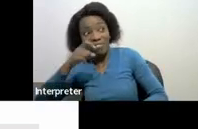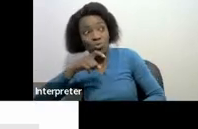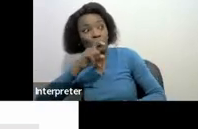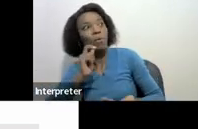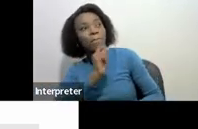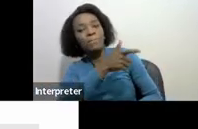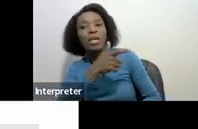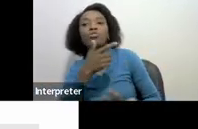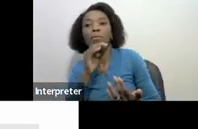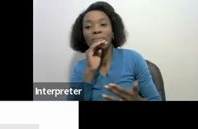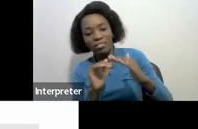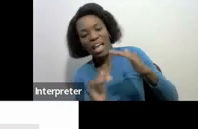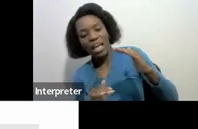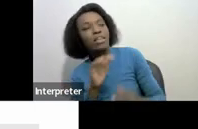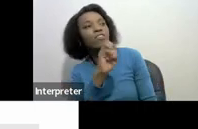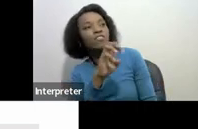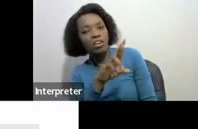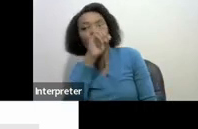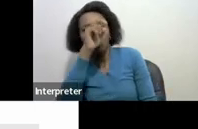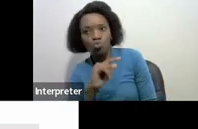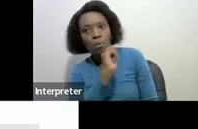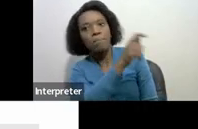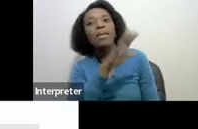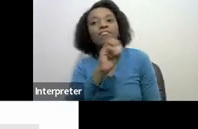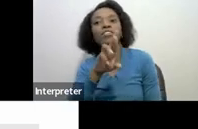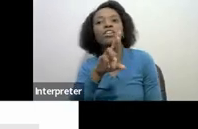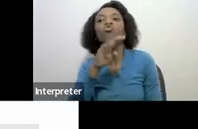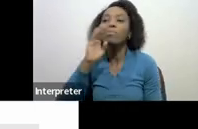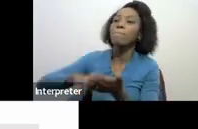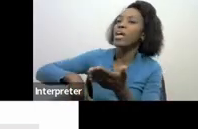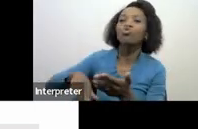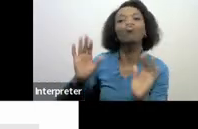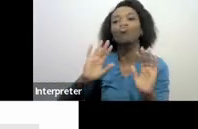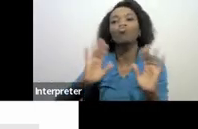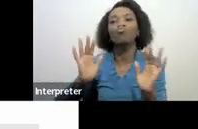short fall of 50 rent I'm paying it over then they won't penalize you on that